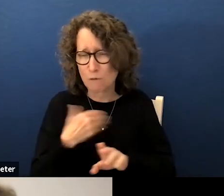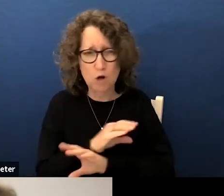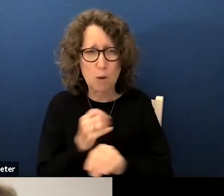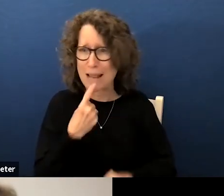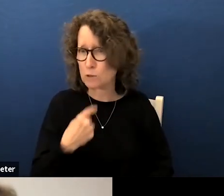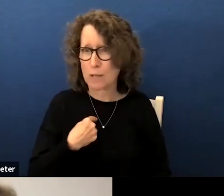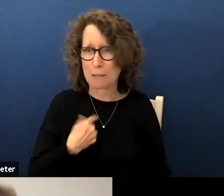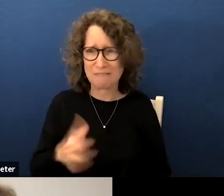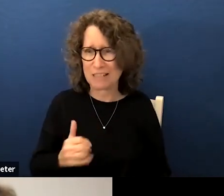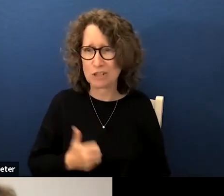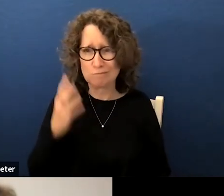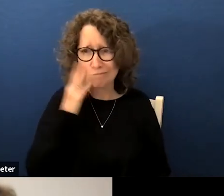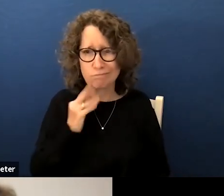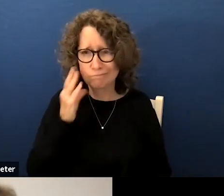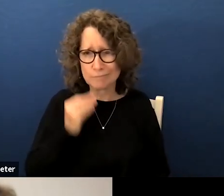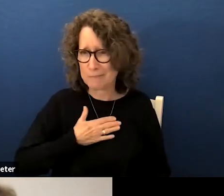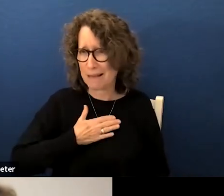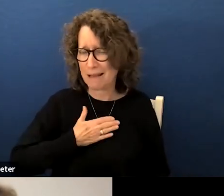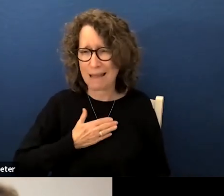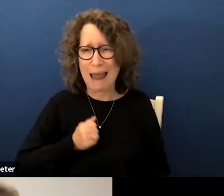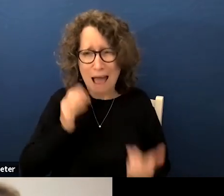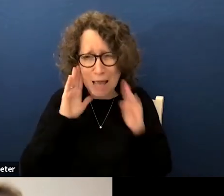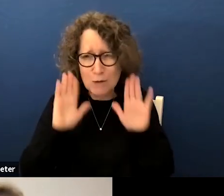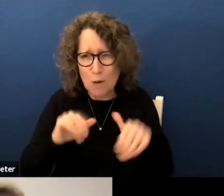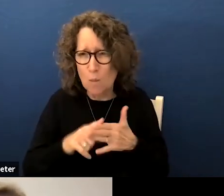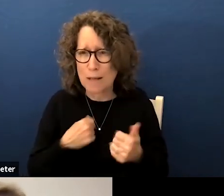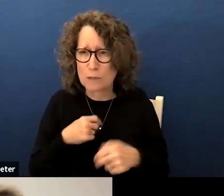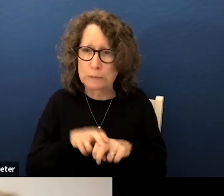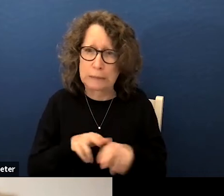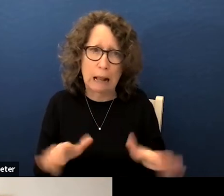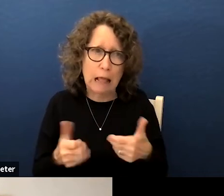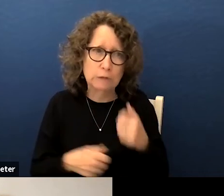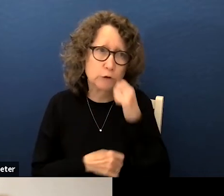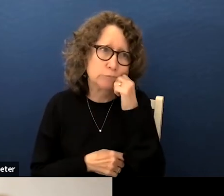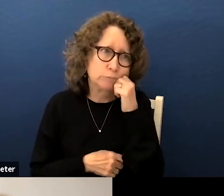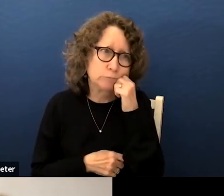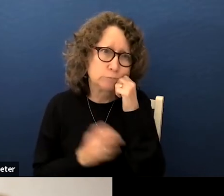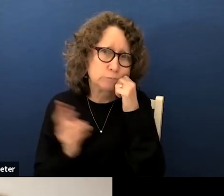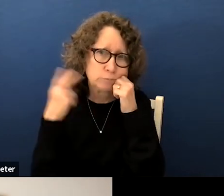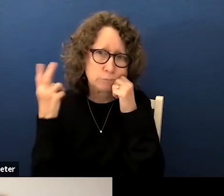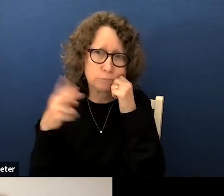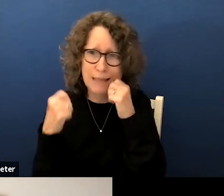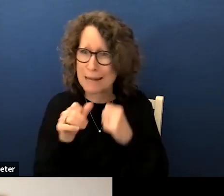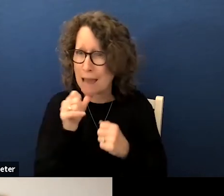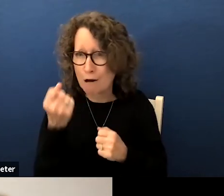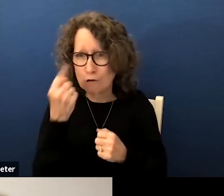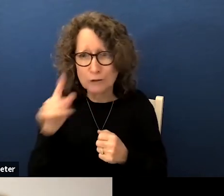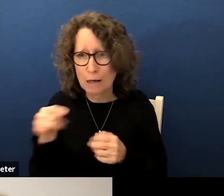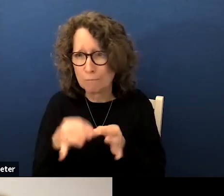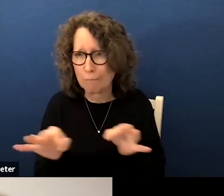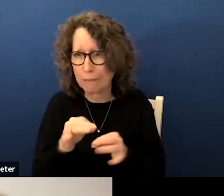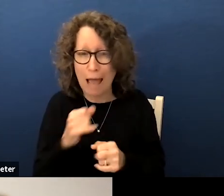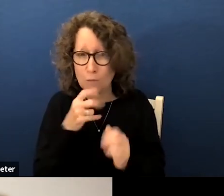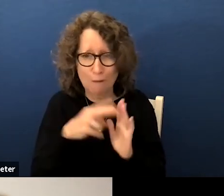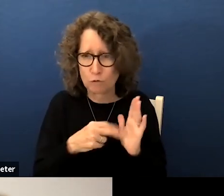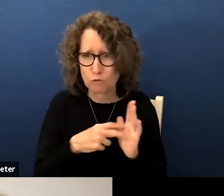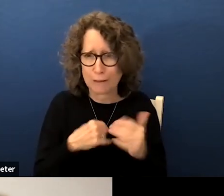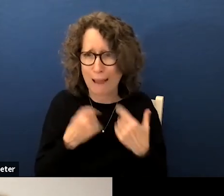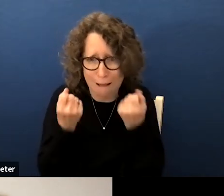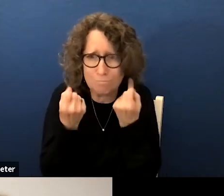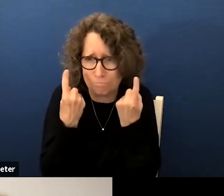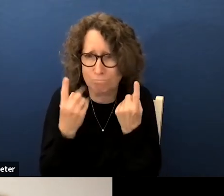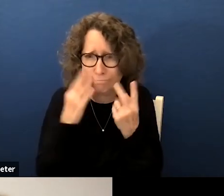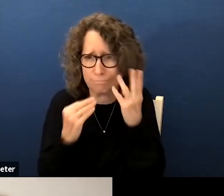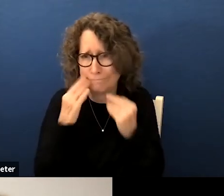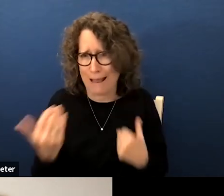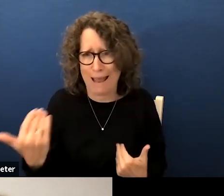to tell me I live that I know what it's like to sit in a classroom and not speak the language I mean I don't have to read it I know